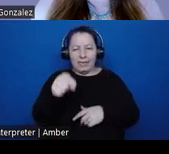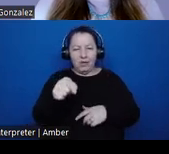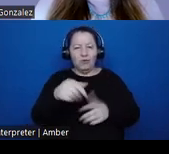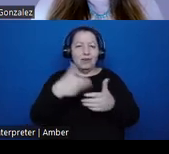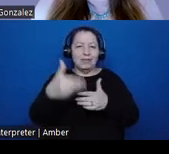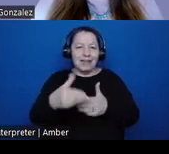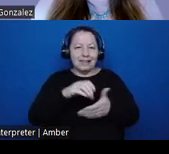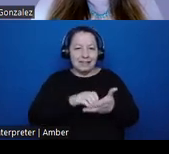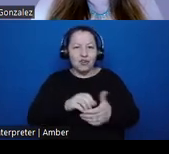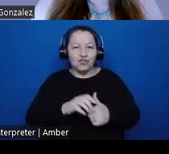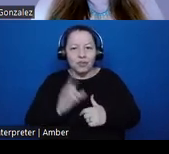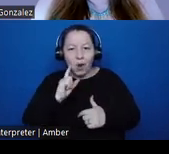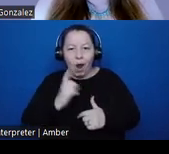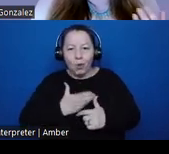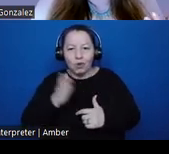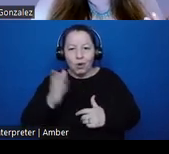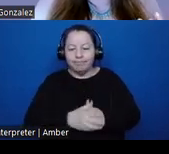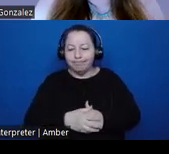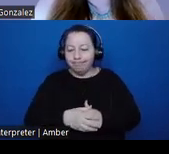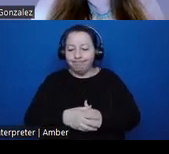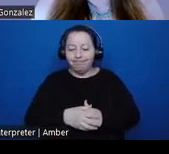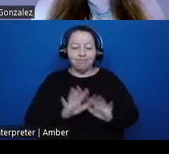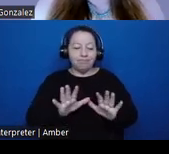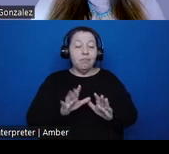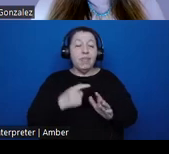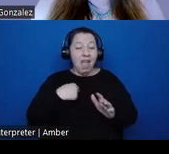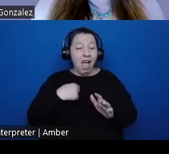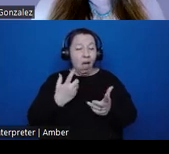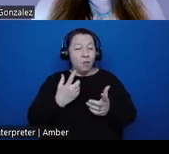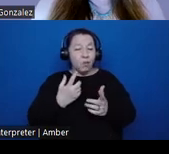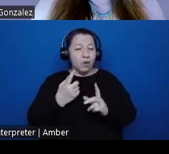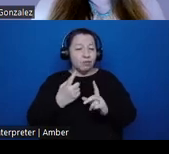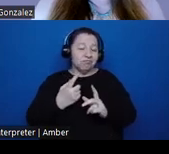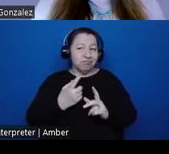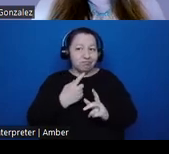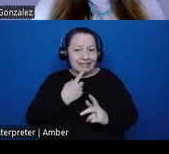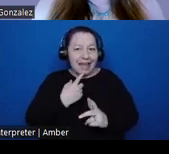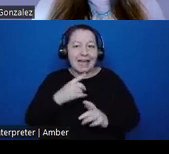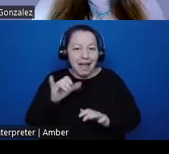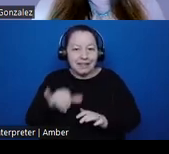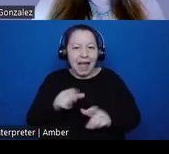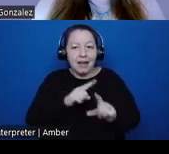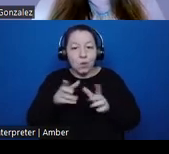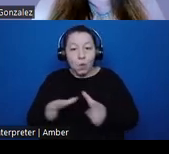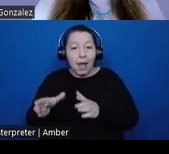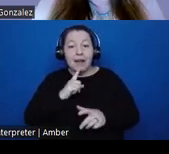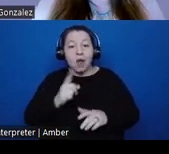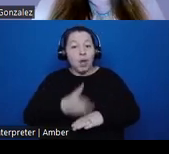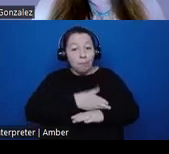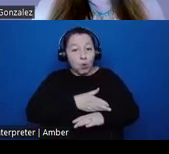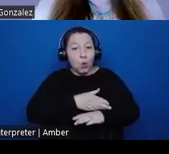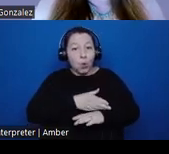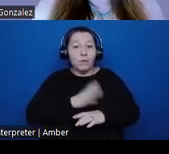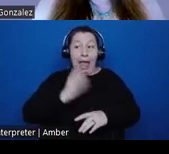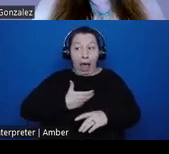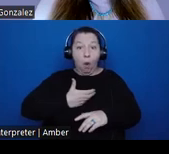next segment of the talk. I mean, I argue that it does so in ways that improves our, that is science's ability